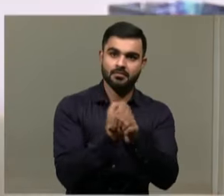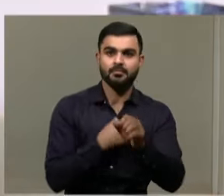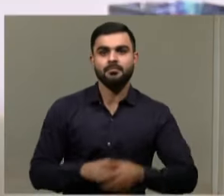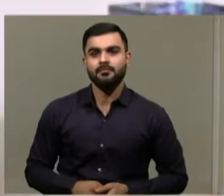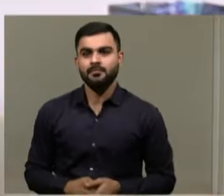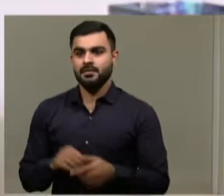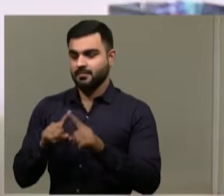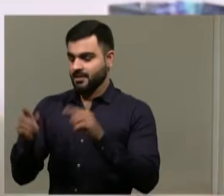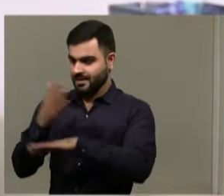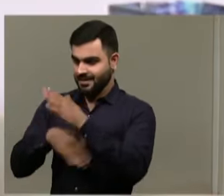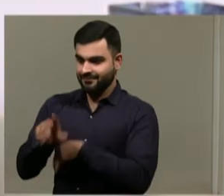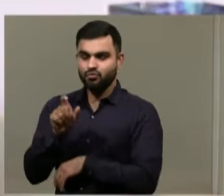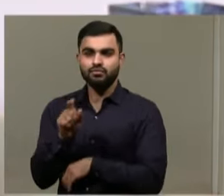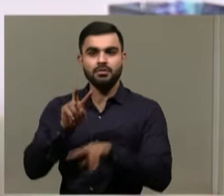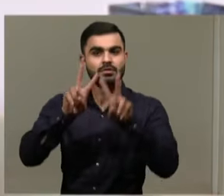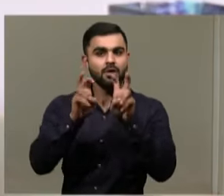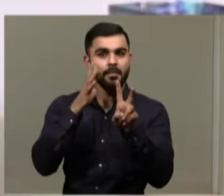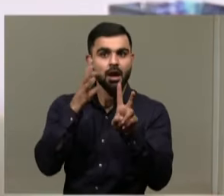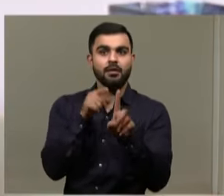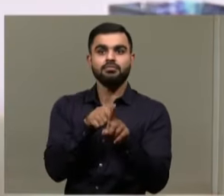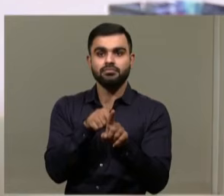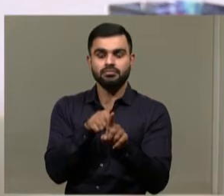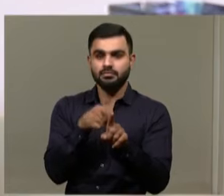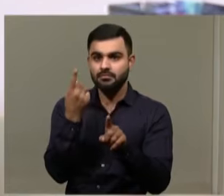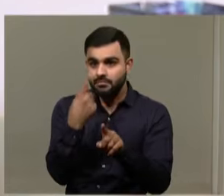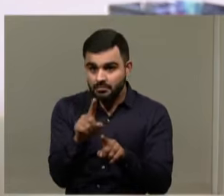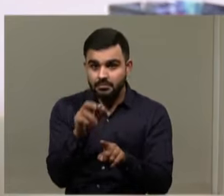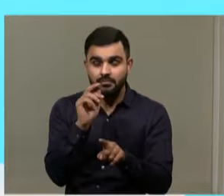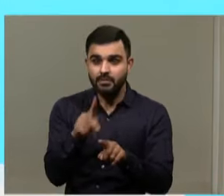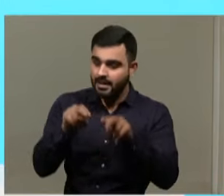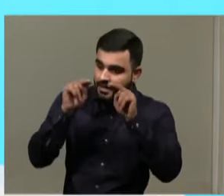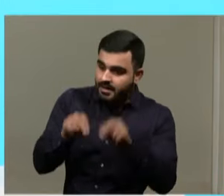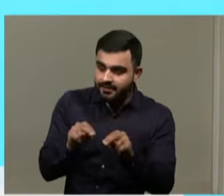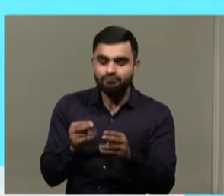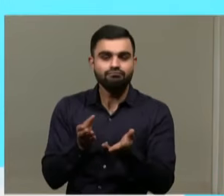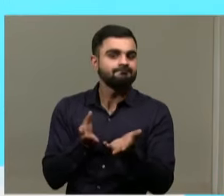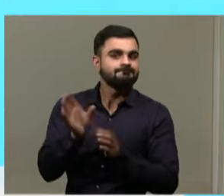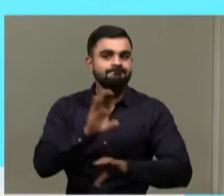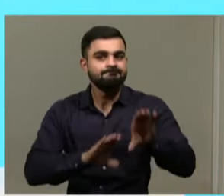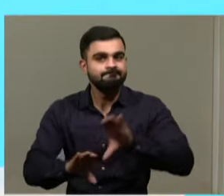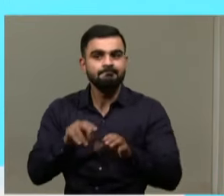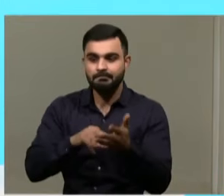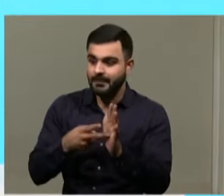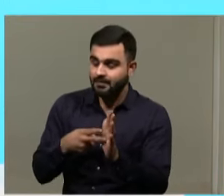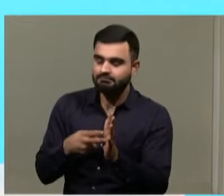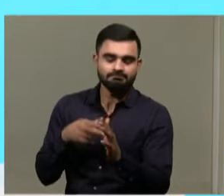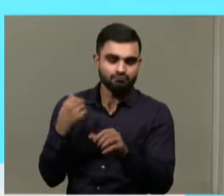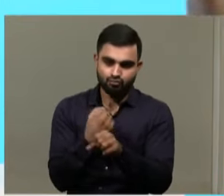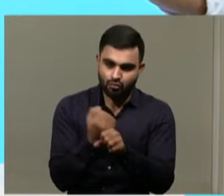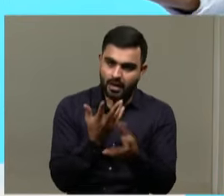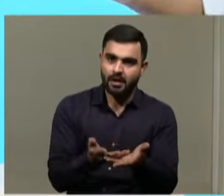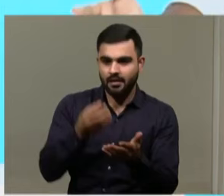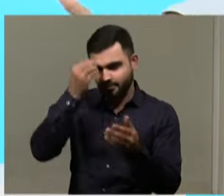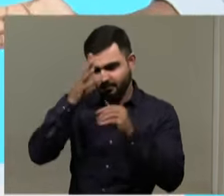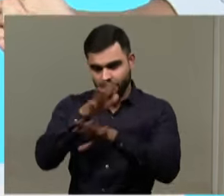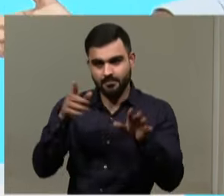But disability is a state subject. Okay? And disability needs investment. And when there is awareness,